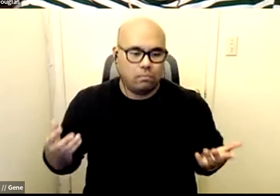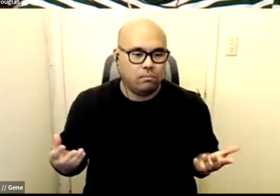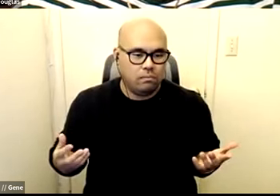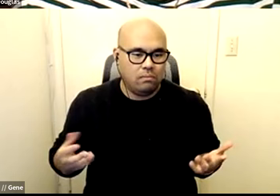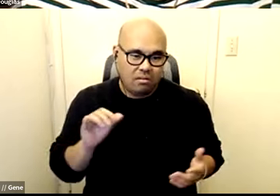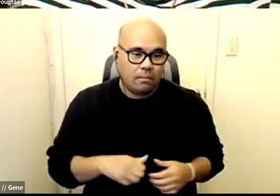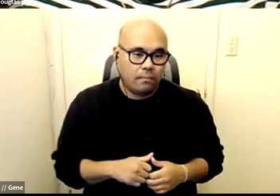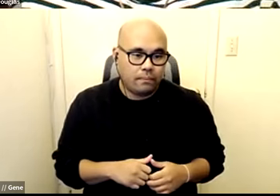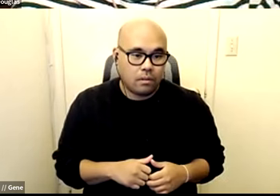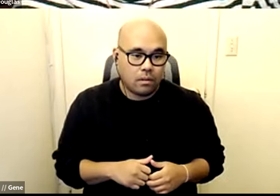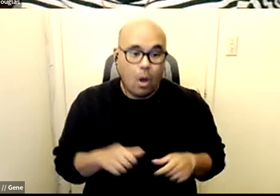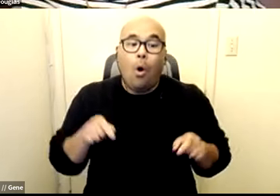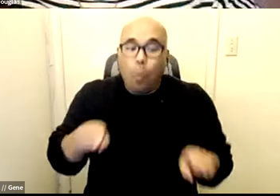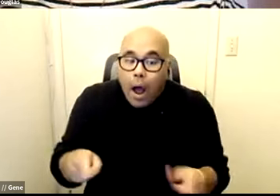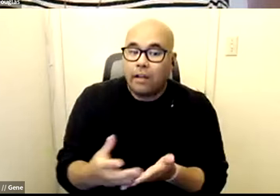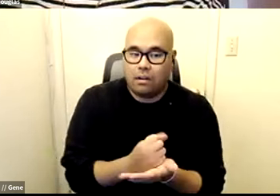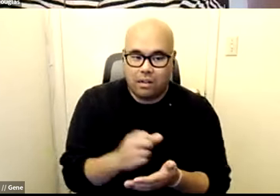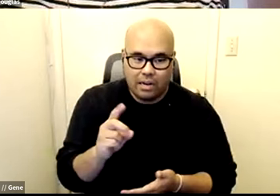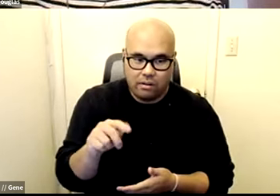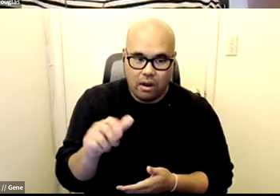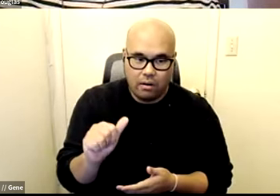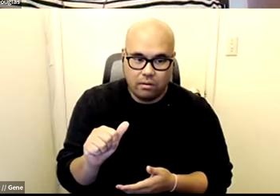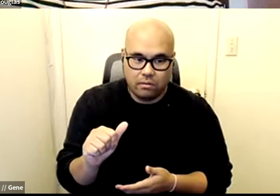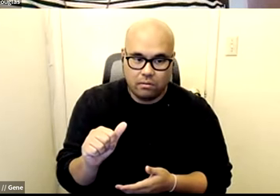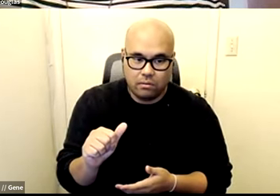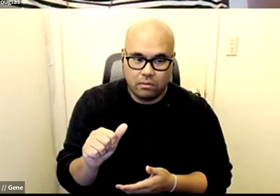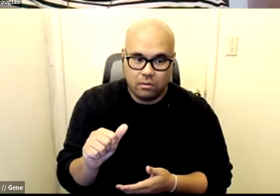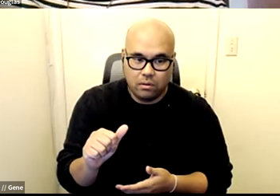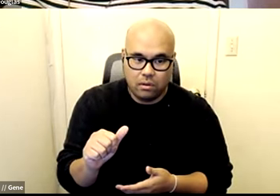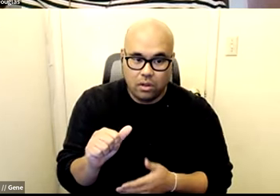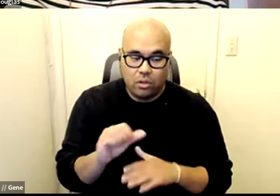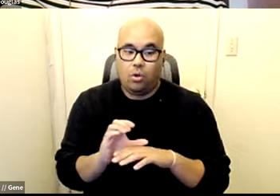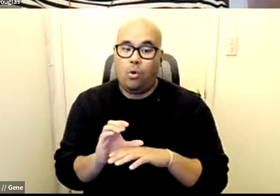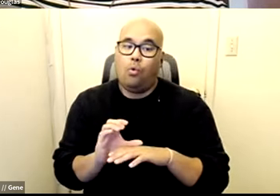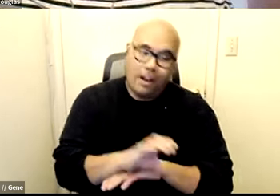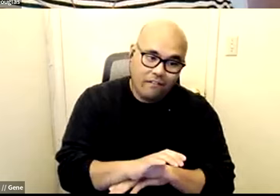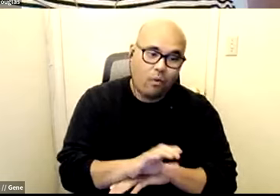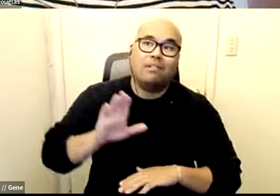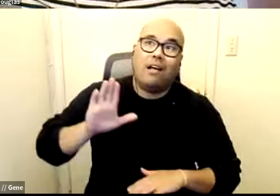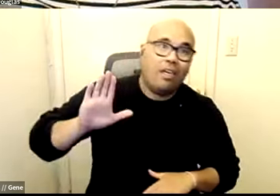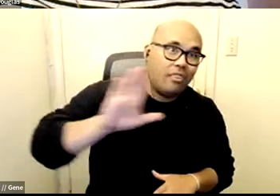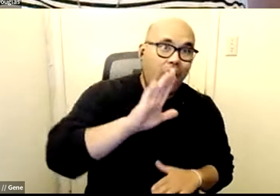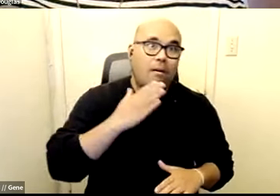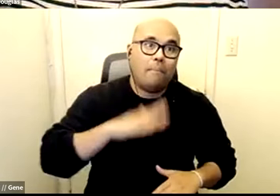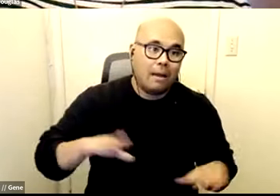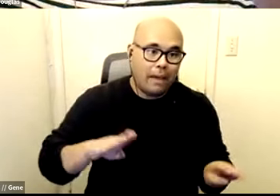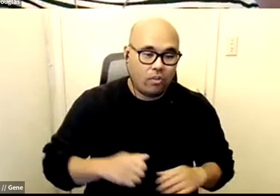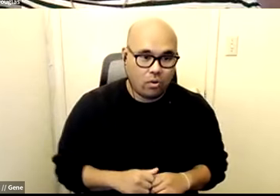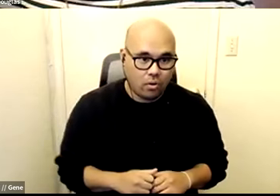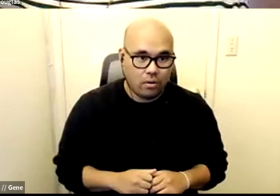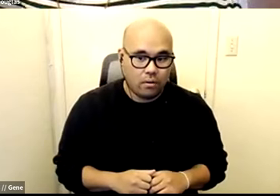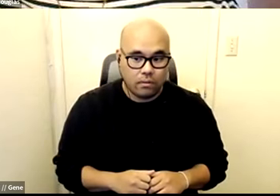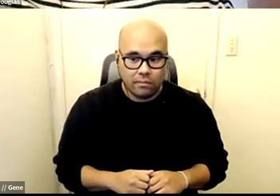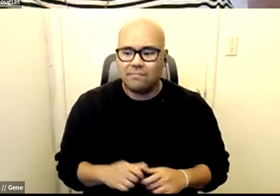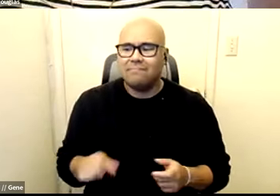not to mention while they collect data to reinforce their bad behavior right exactly and to you know